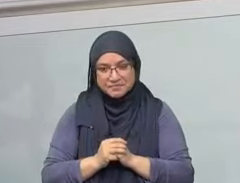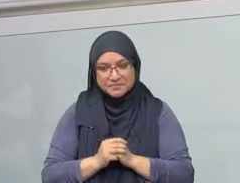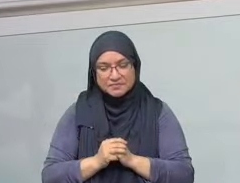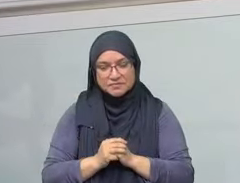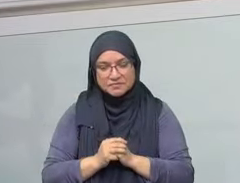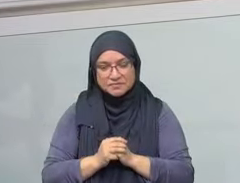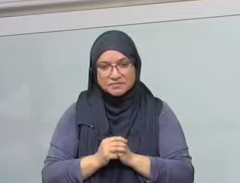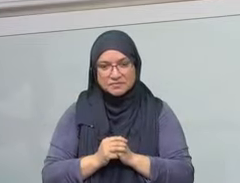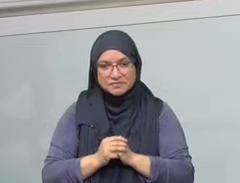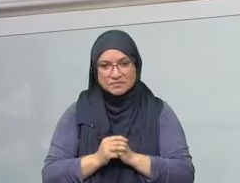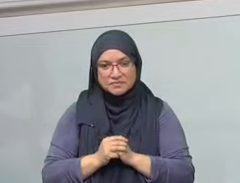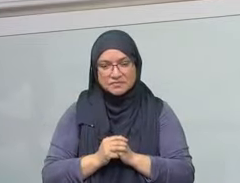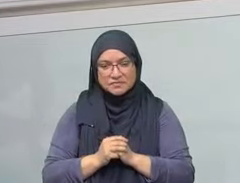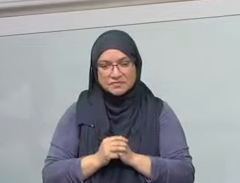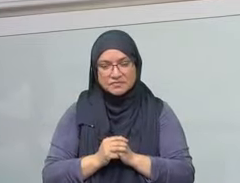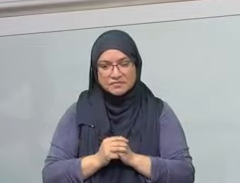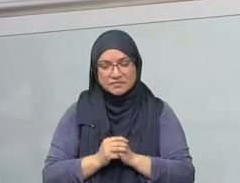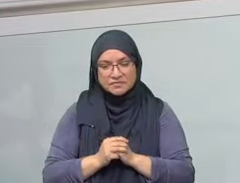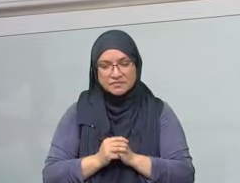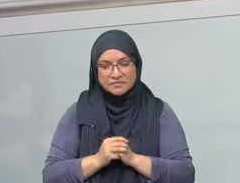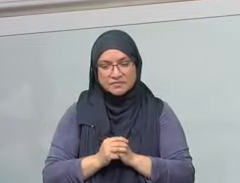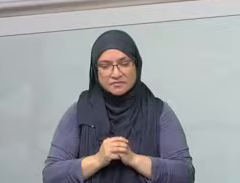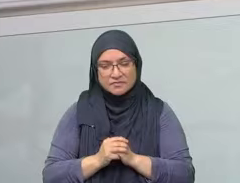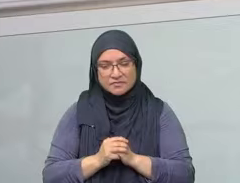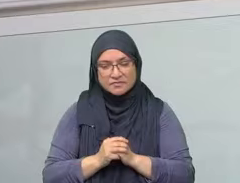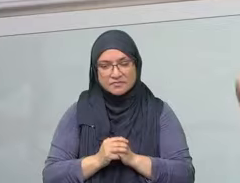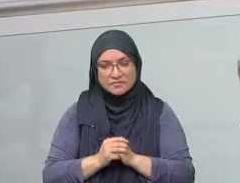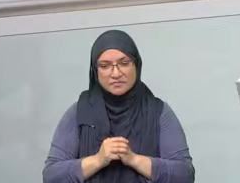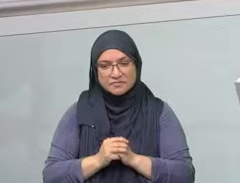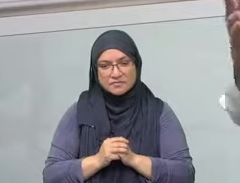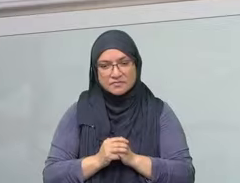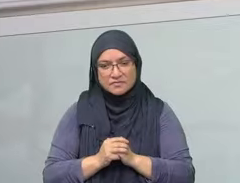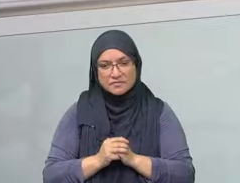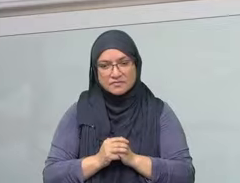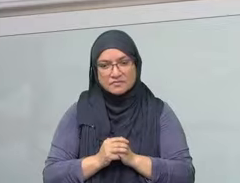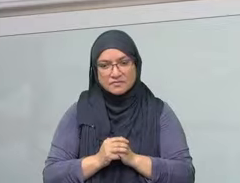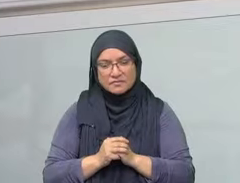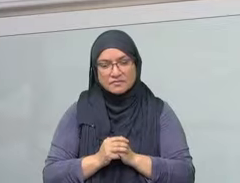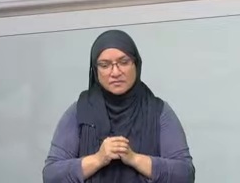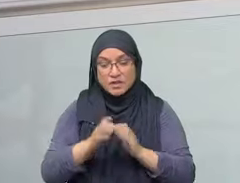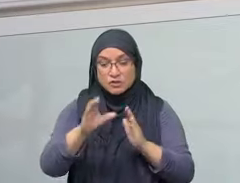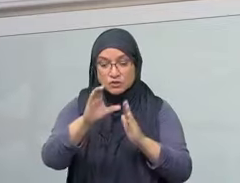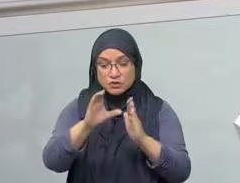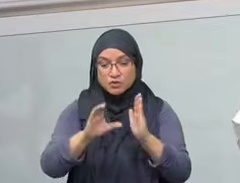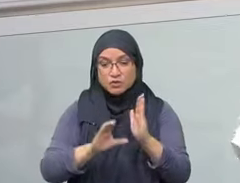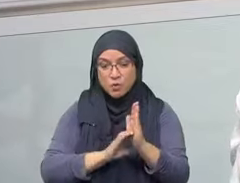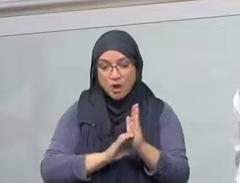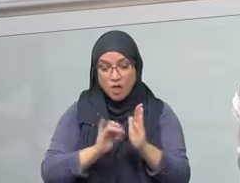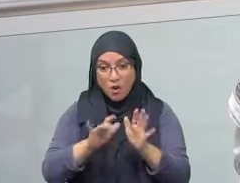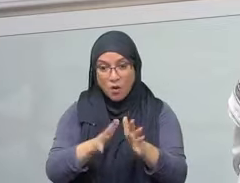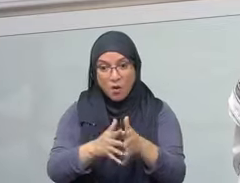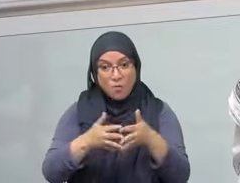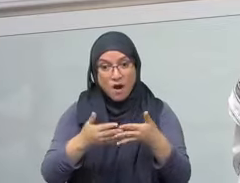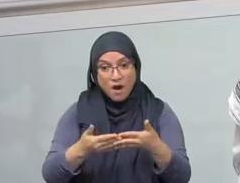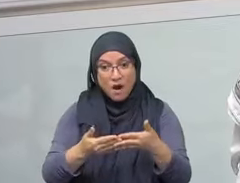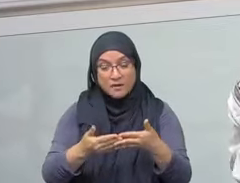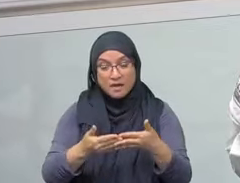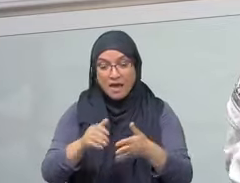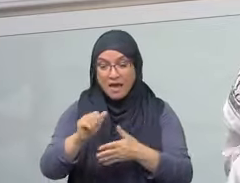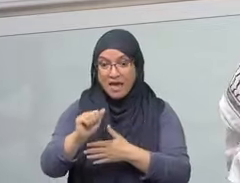was revealed in relation to Al-Masjid Al-Aqsa. And it combines two things. The evil,